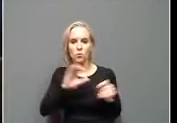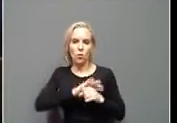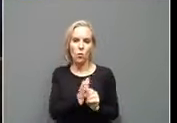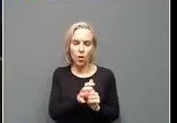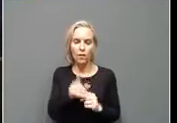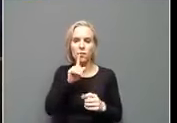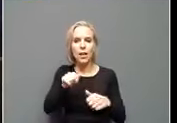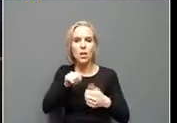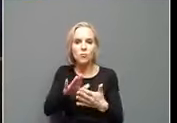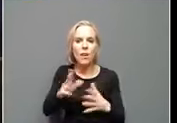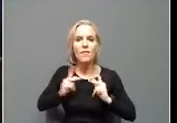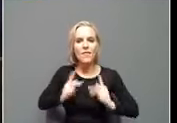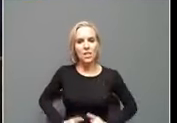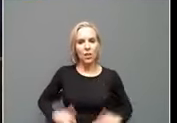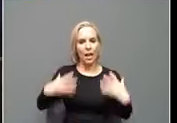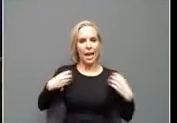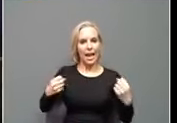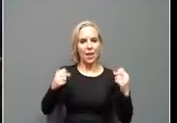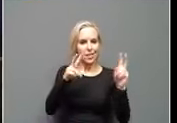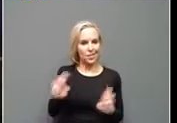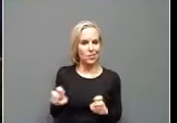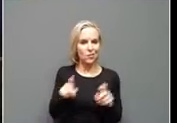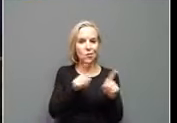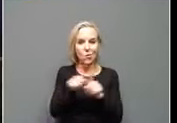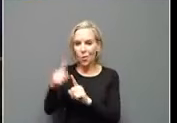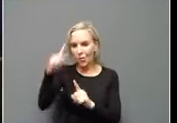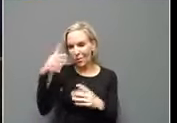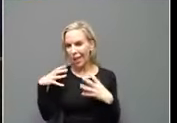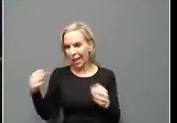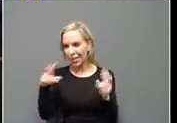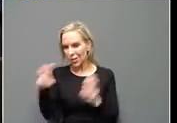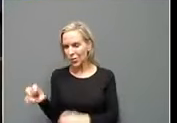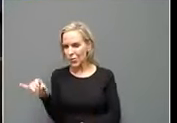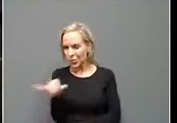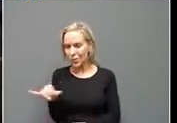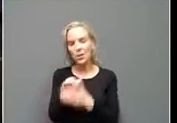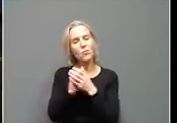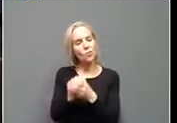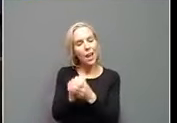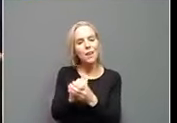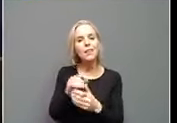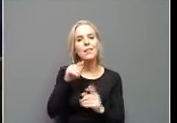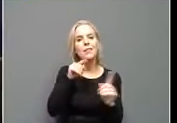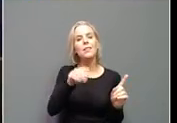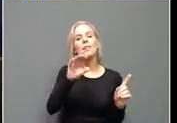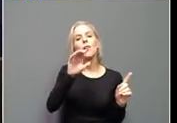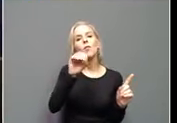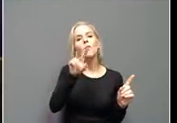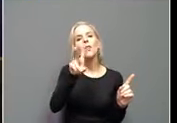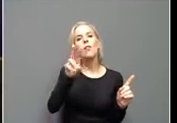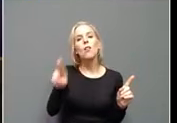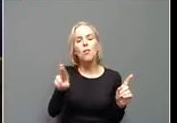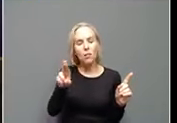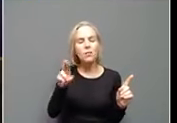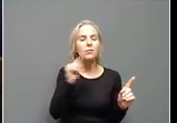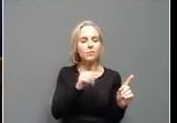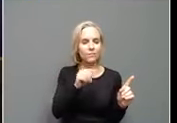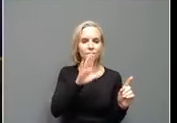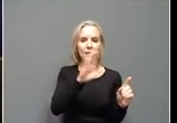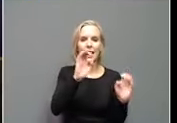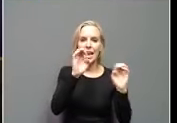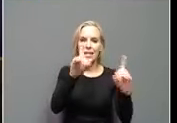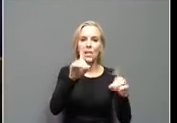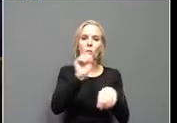physical health issues as well as mental health issues. I congratulate the Office of Vocational Rehabilitation at the Education and